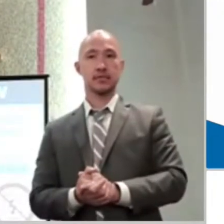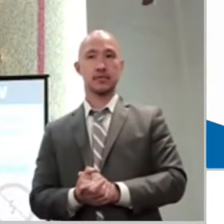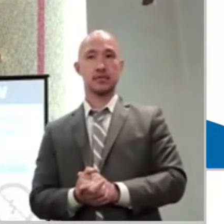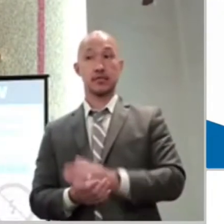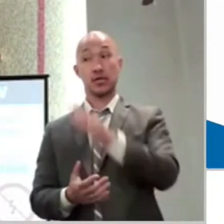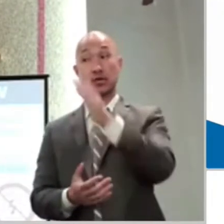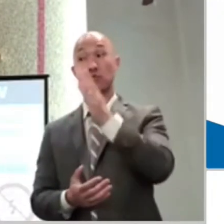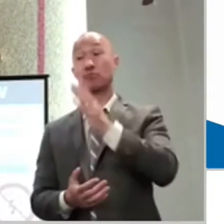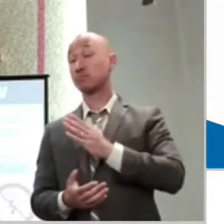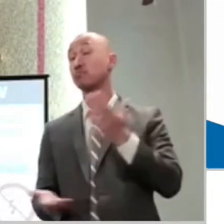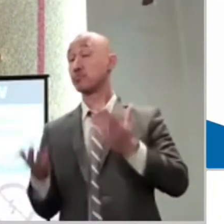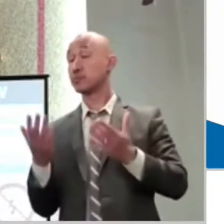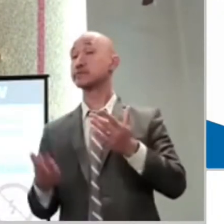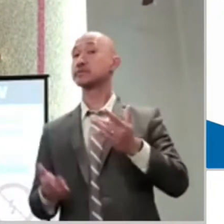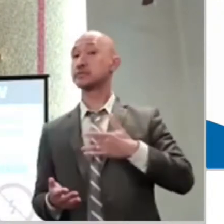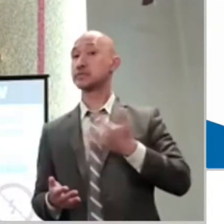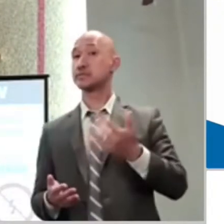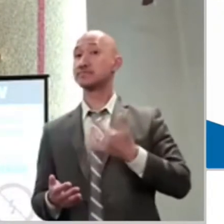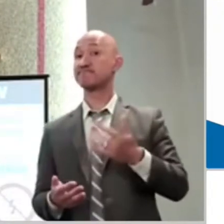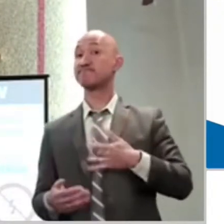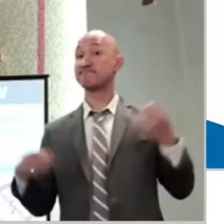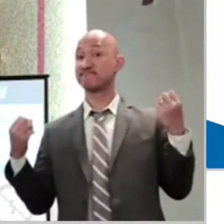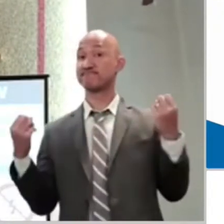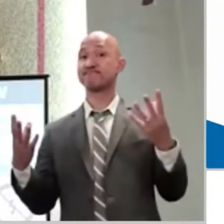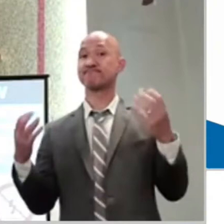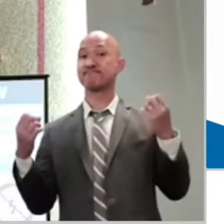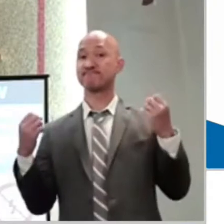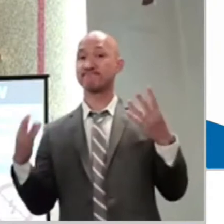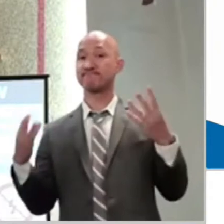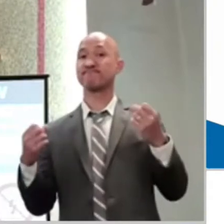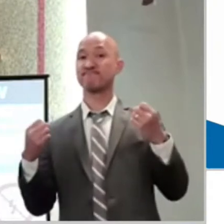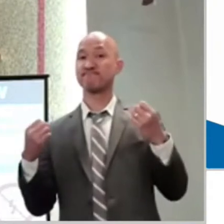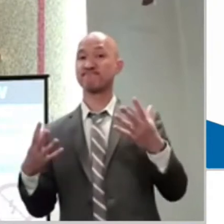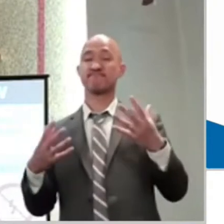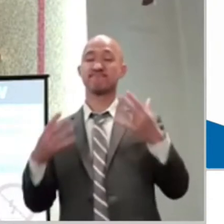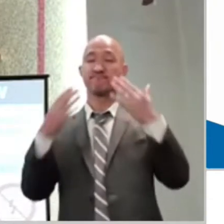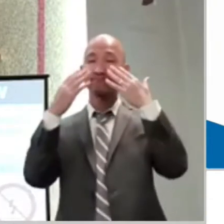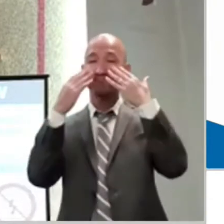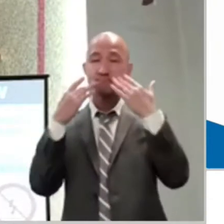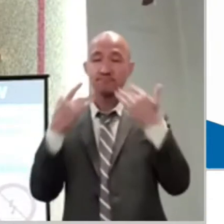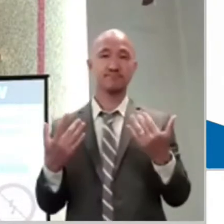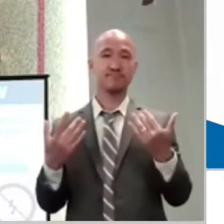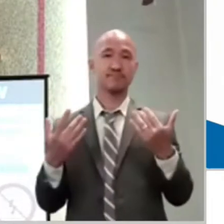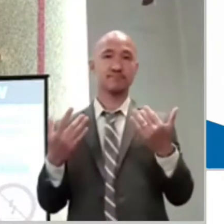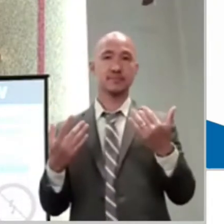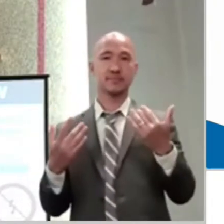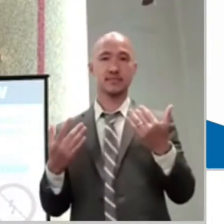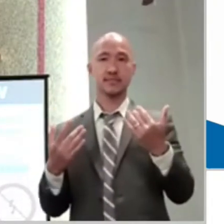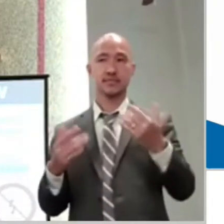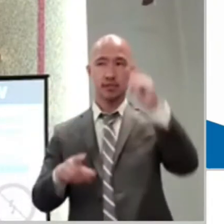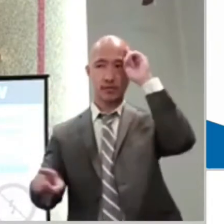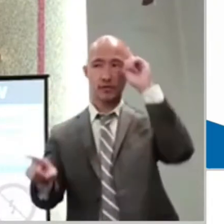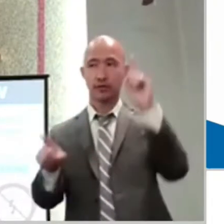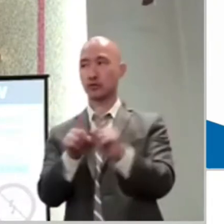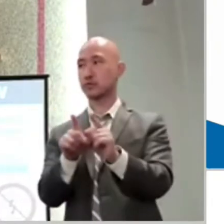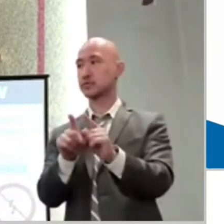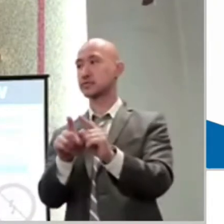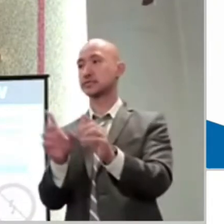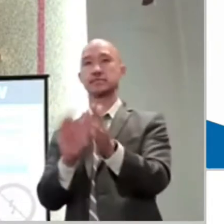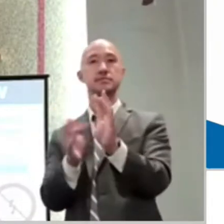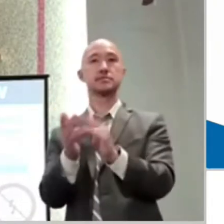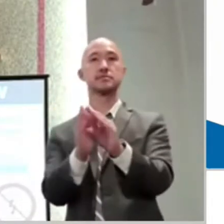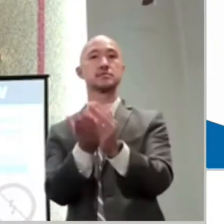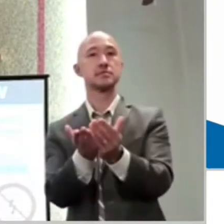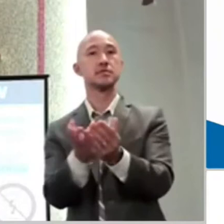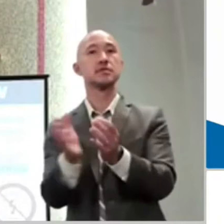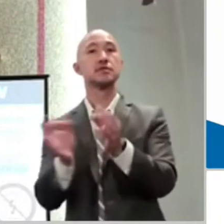woman, though, who bled for 12 years, she still had a sliver of hope in her, didn't she? Because she still, when she was right there